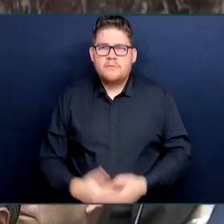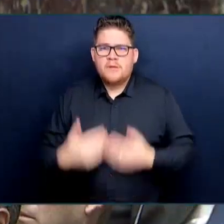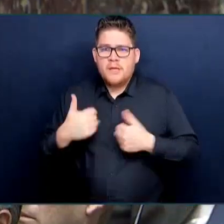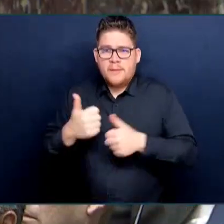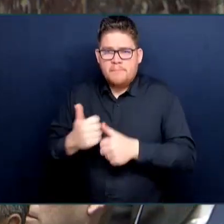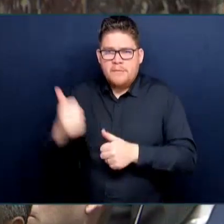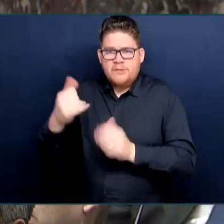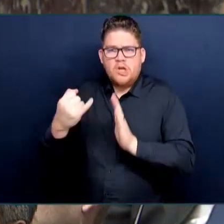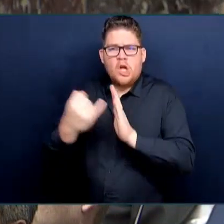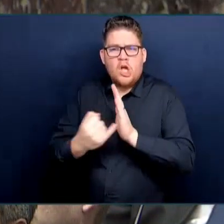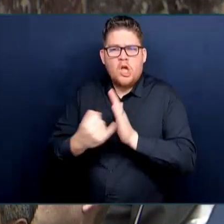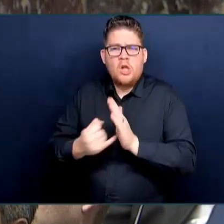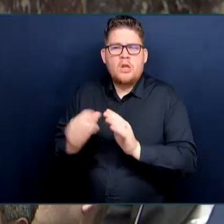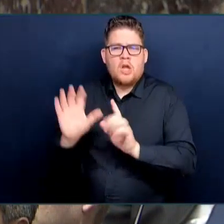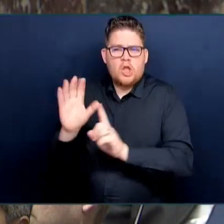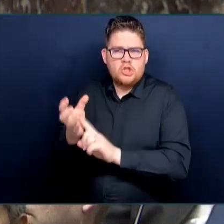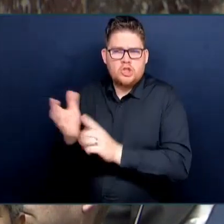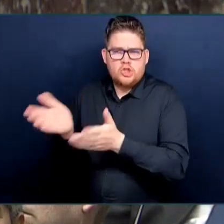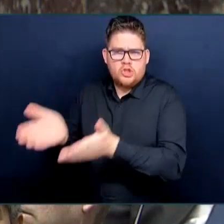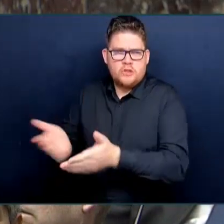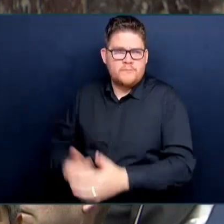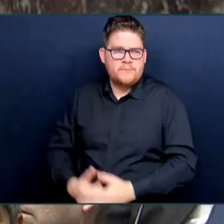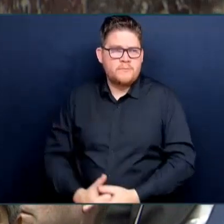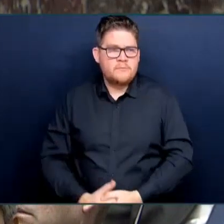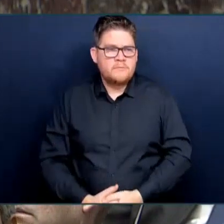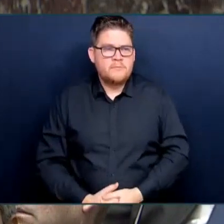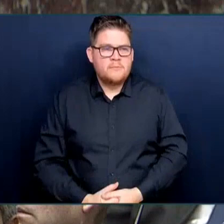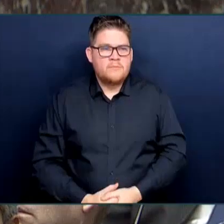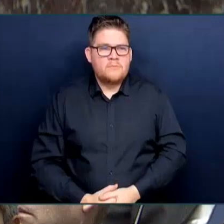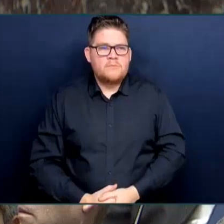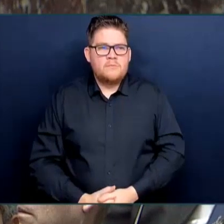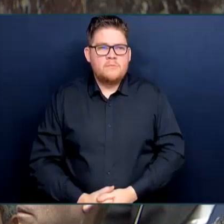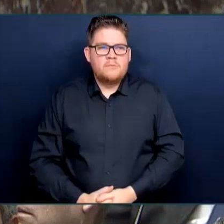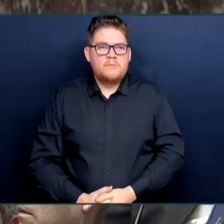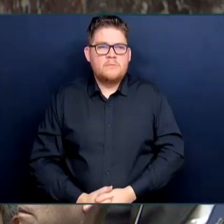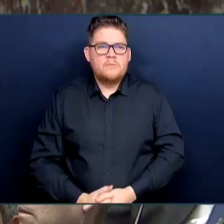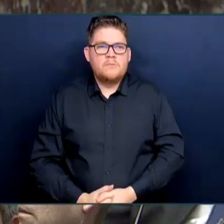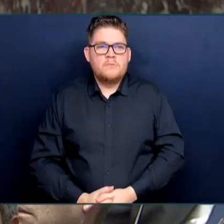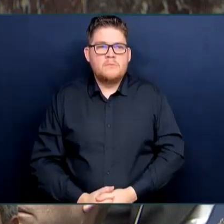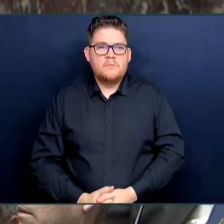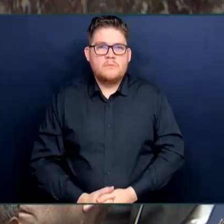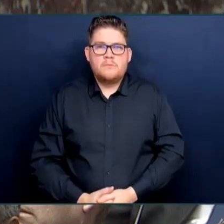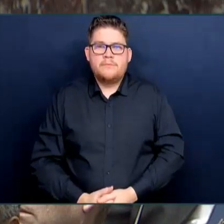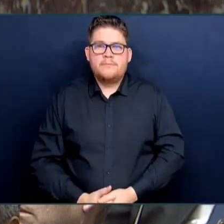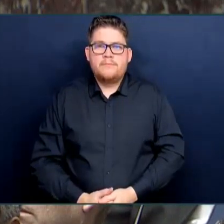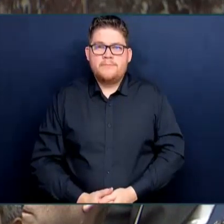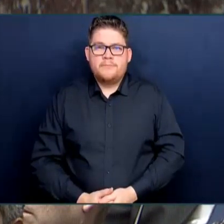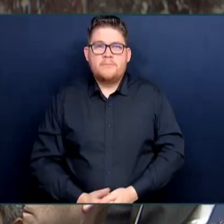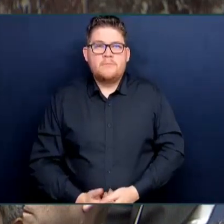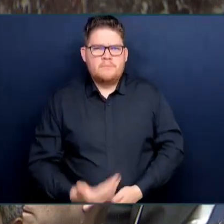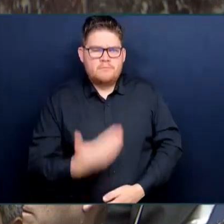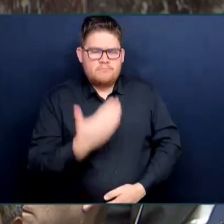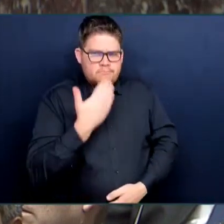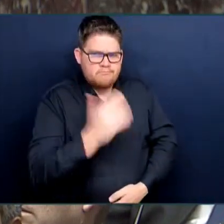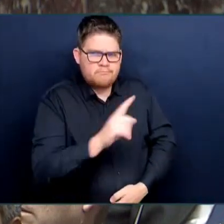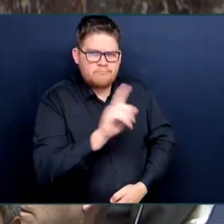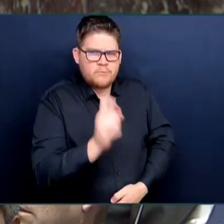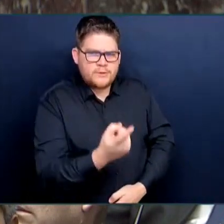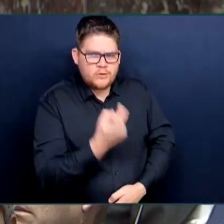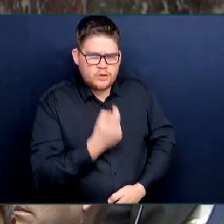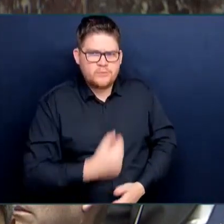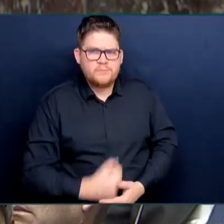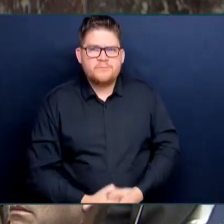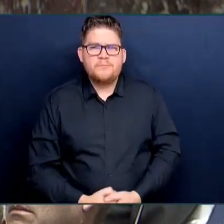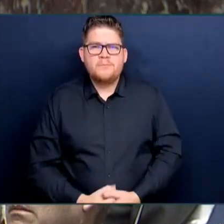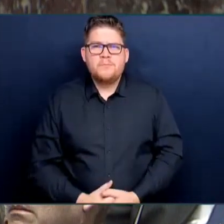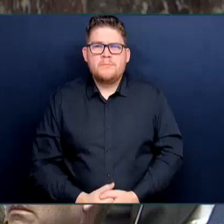Thank you for the question, and I can tell the member that I was very happy about the announcement last week, because it means that we're